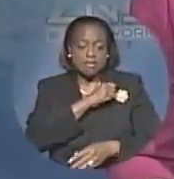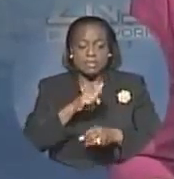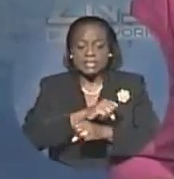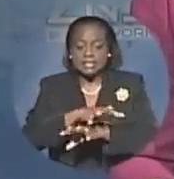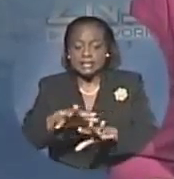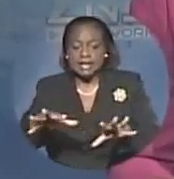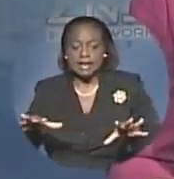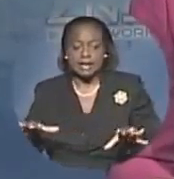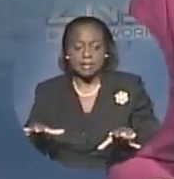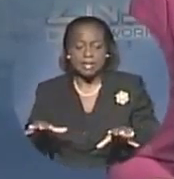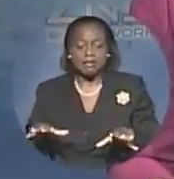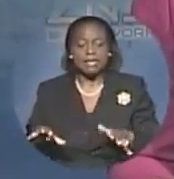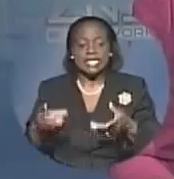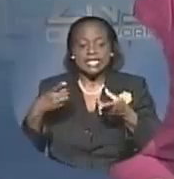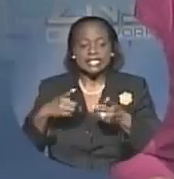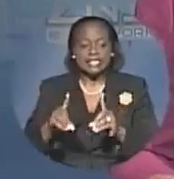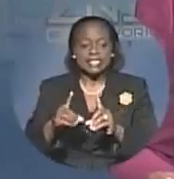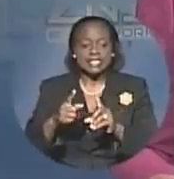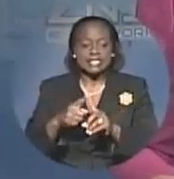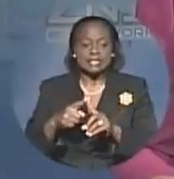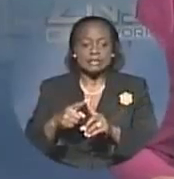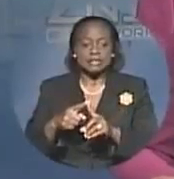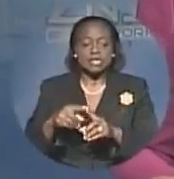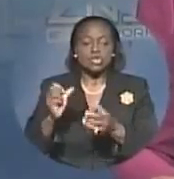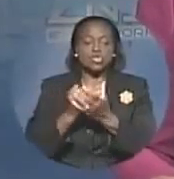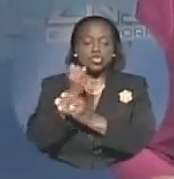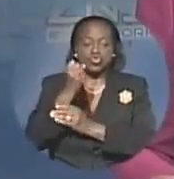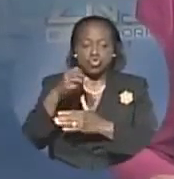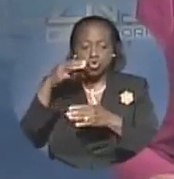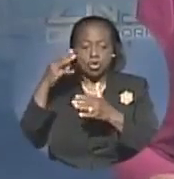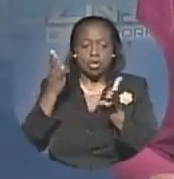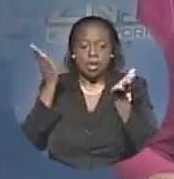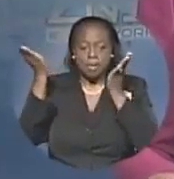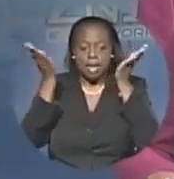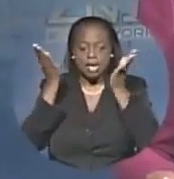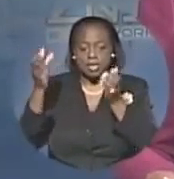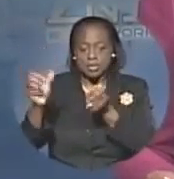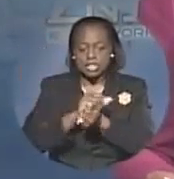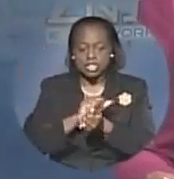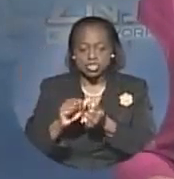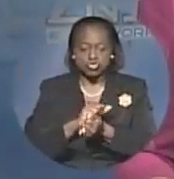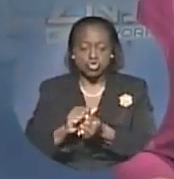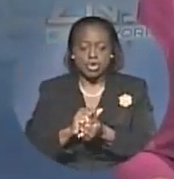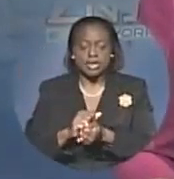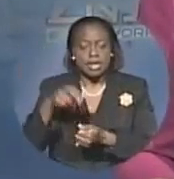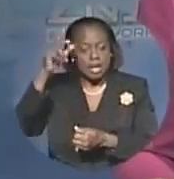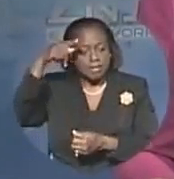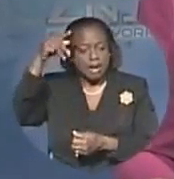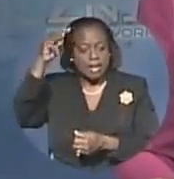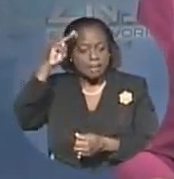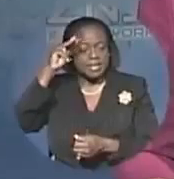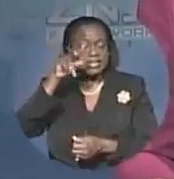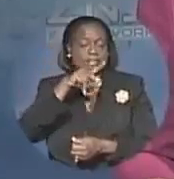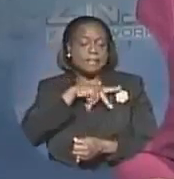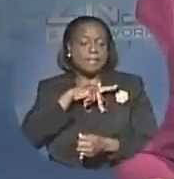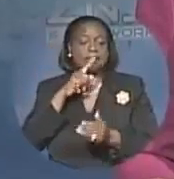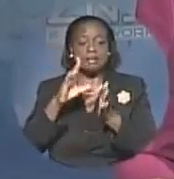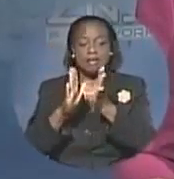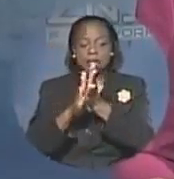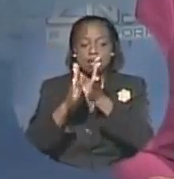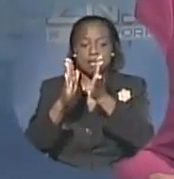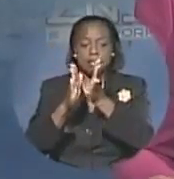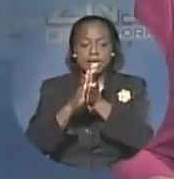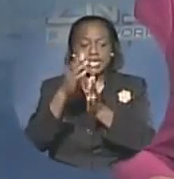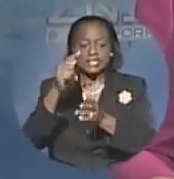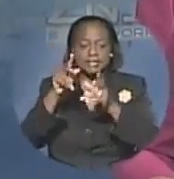in the 2001 Straw Market fire. Prime Minister Ingram praised the partnership with the private sector and the work already being accomplished